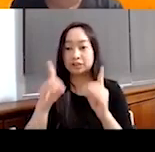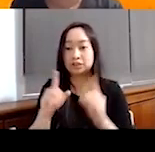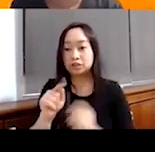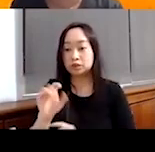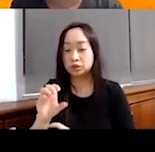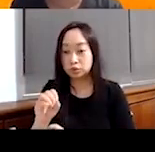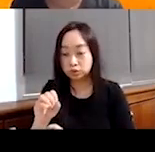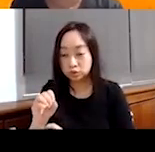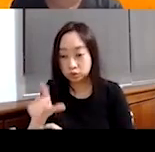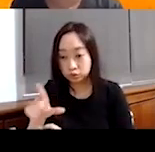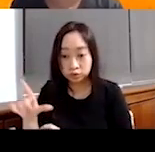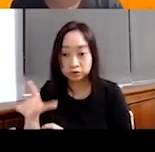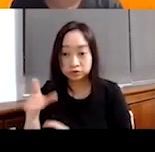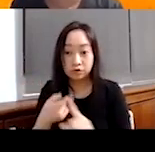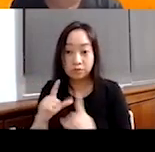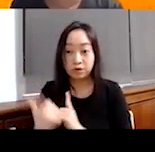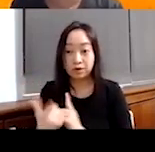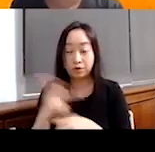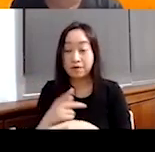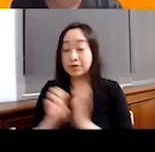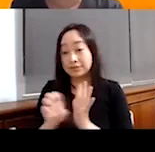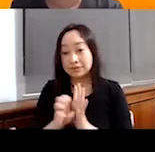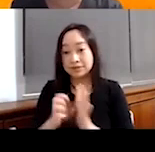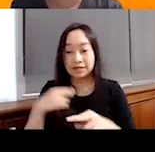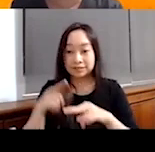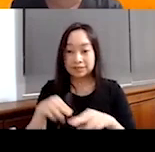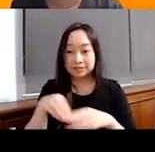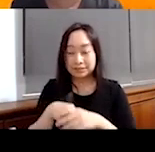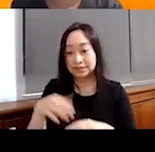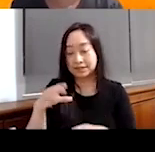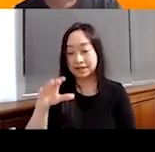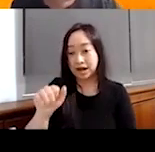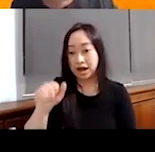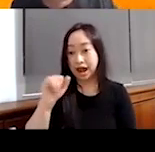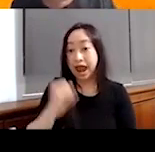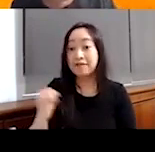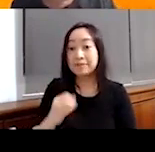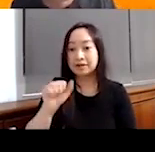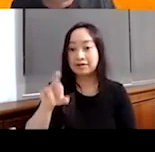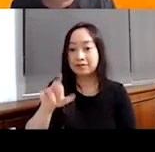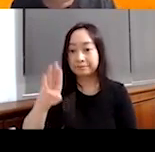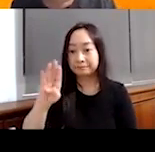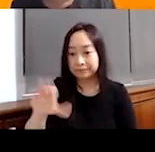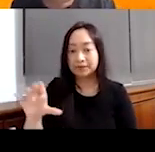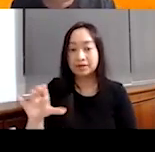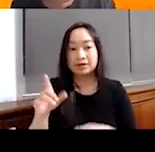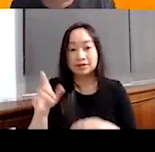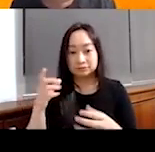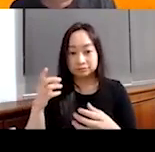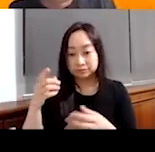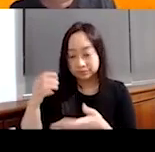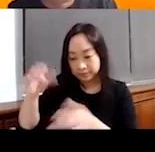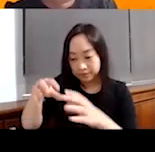from local products. So for example, I have sat and created Arabic letters and numbers with bottle caps with five-year-olds. Um,